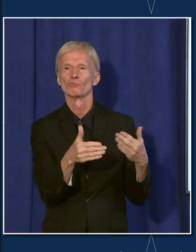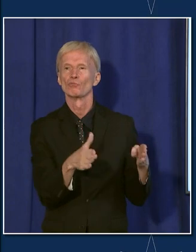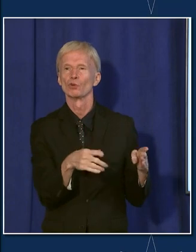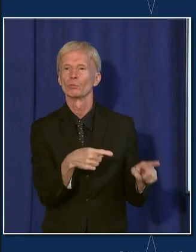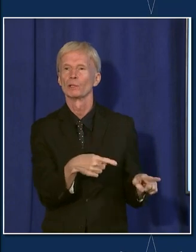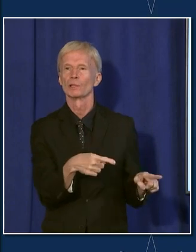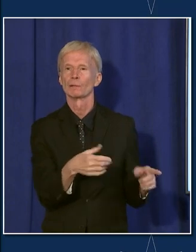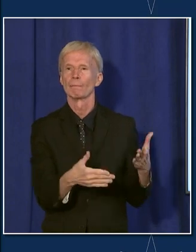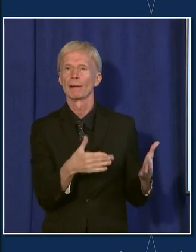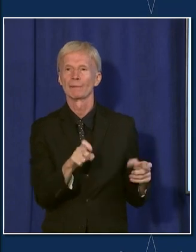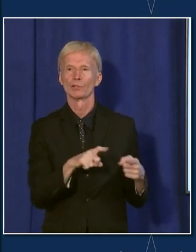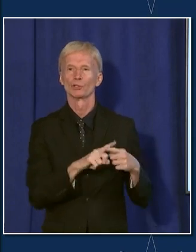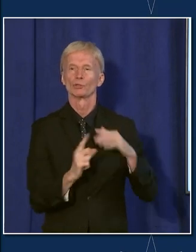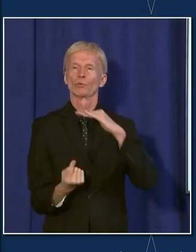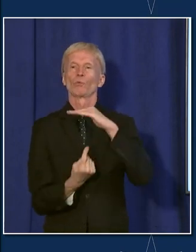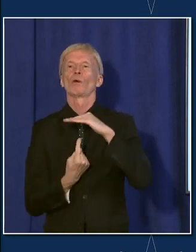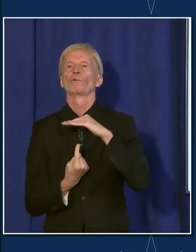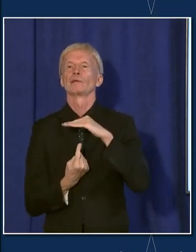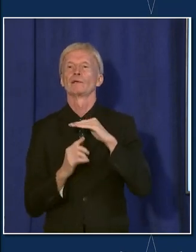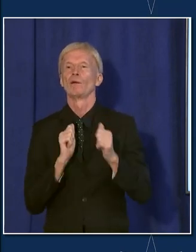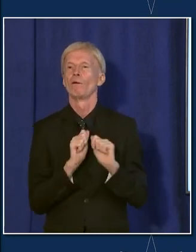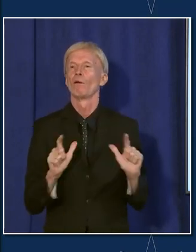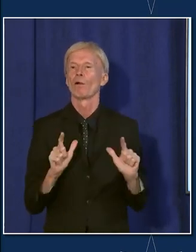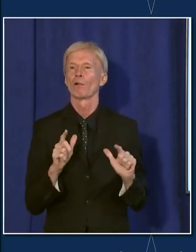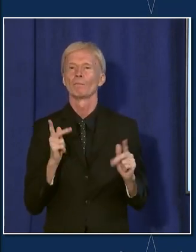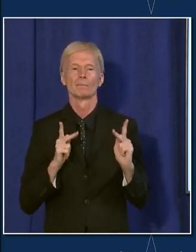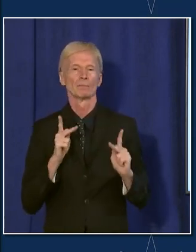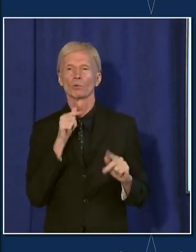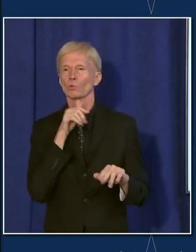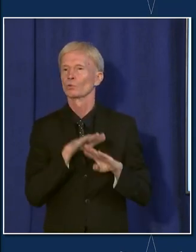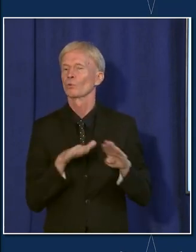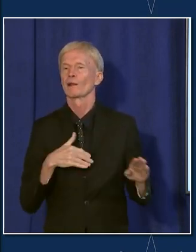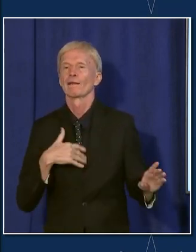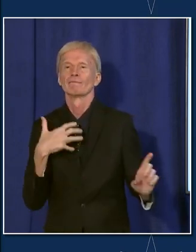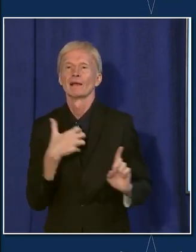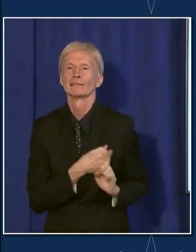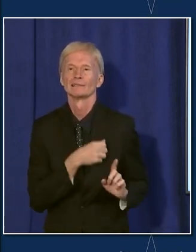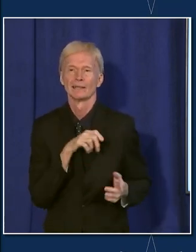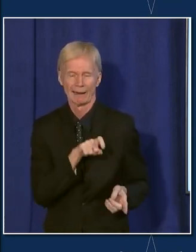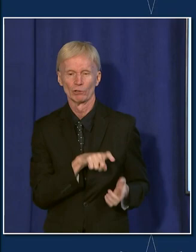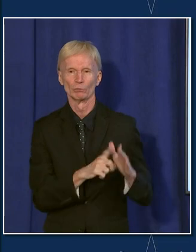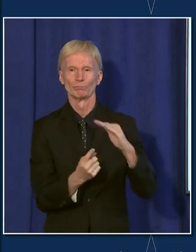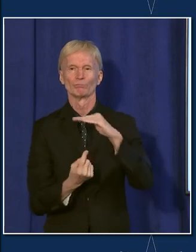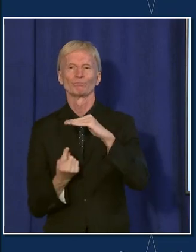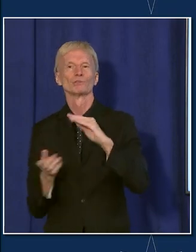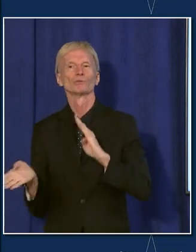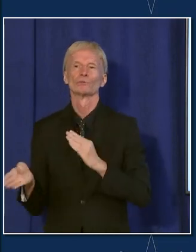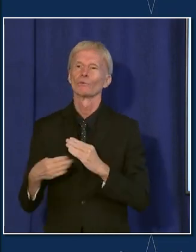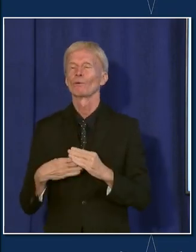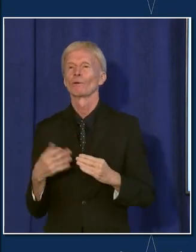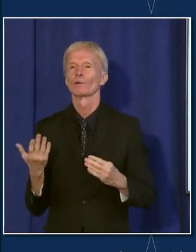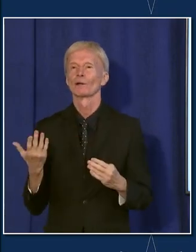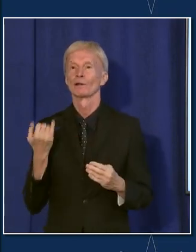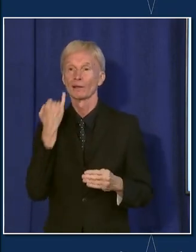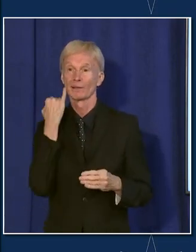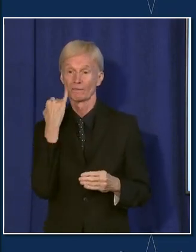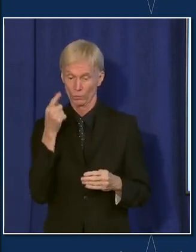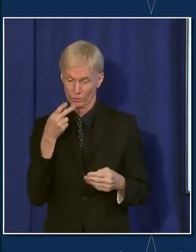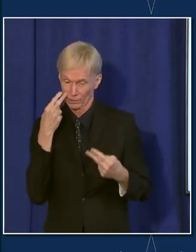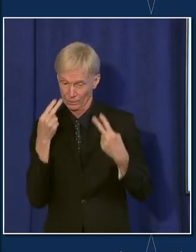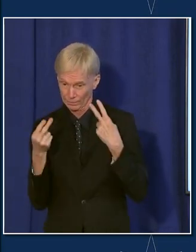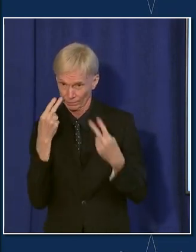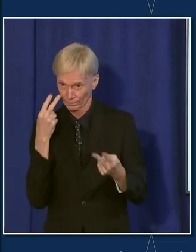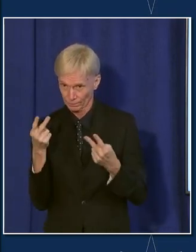potentially needing to quarantine or at least the unvaccinated students in that classroom needing to quarantine. If you were seeing a number of